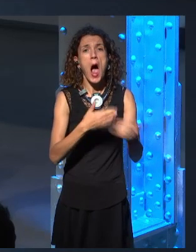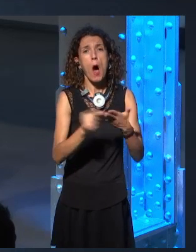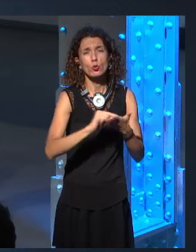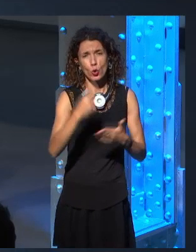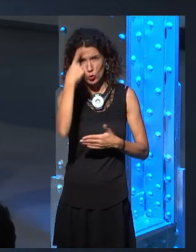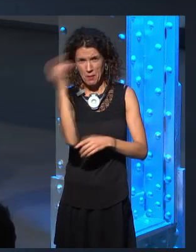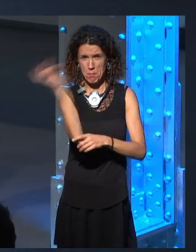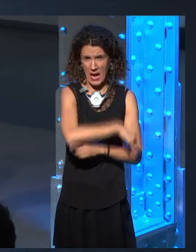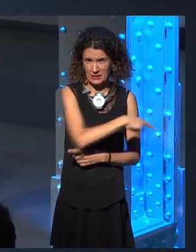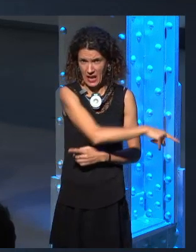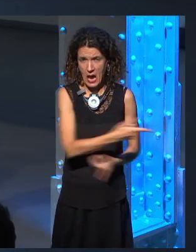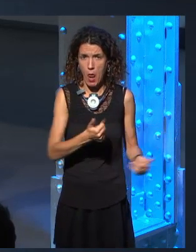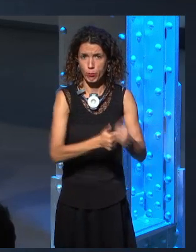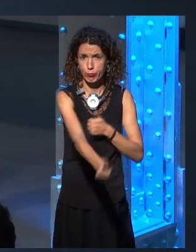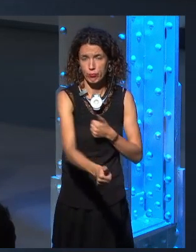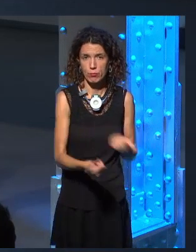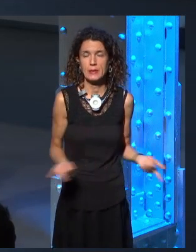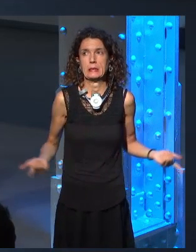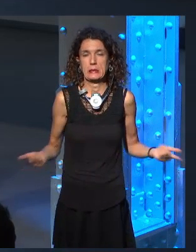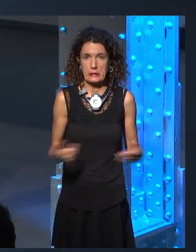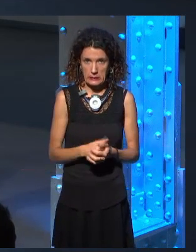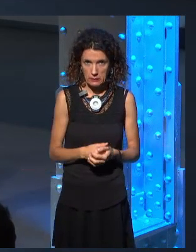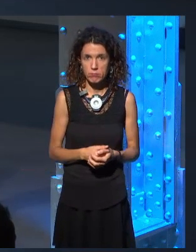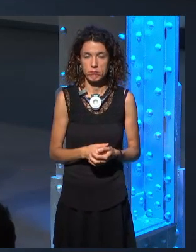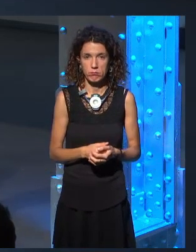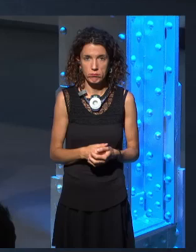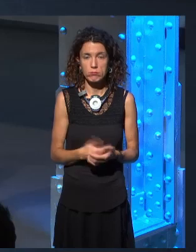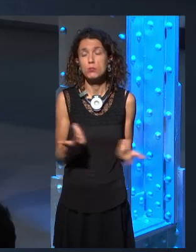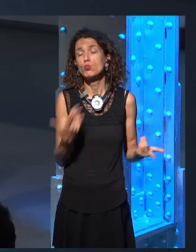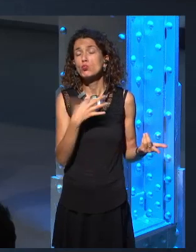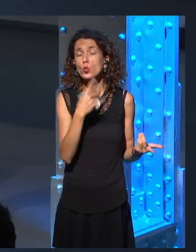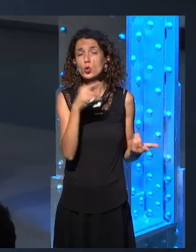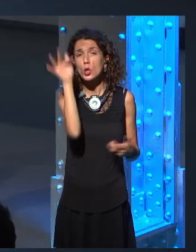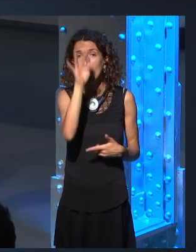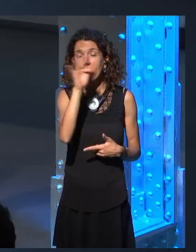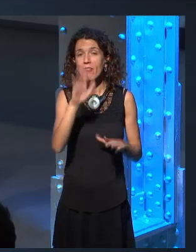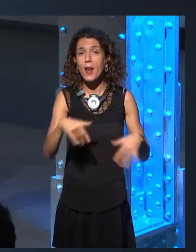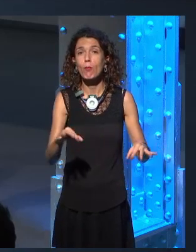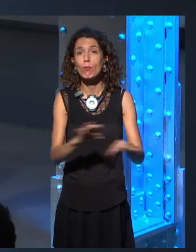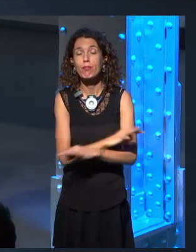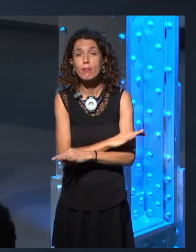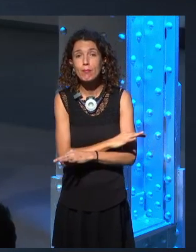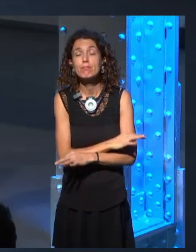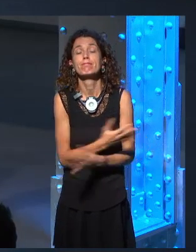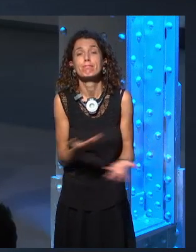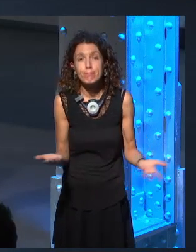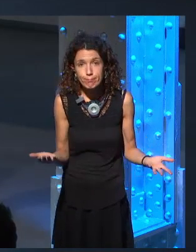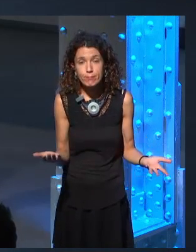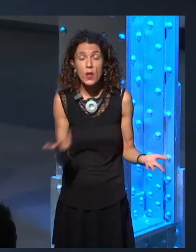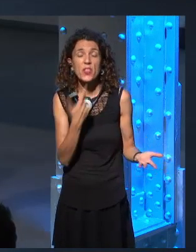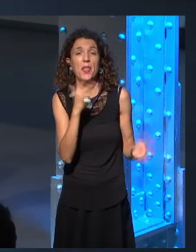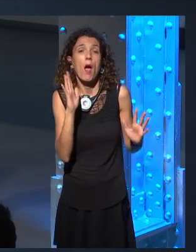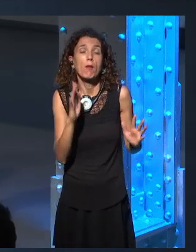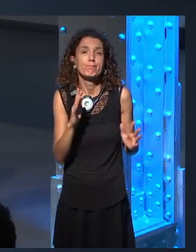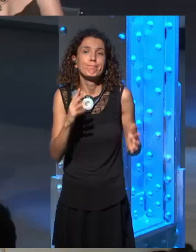And if your theory ends up wrong, what you hope is, wow, the author is clever and he's even cleverer